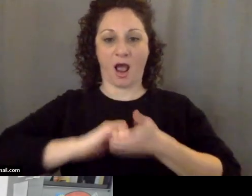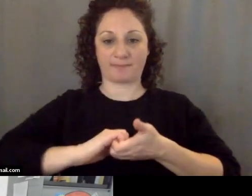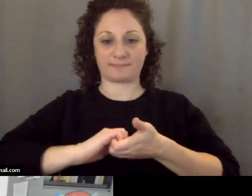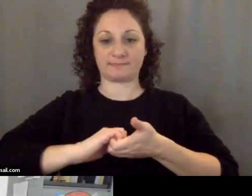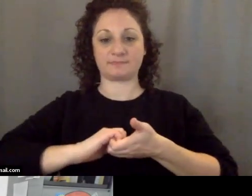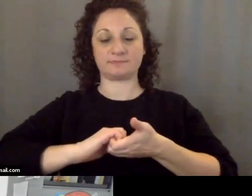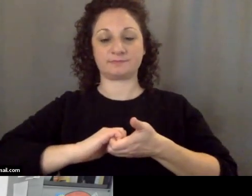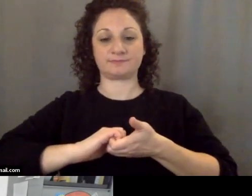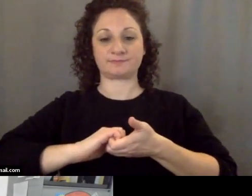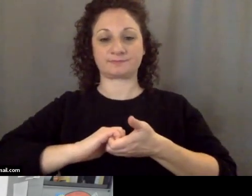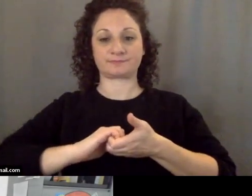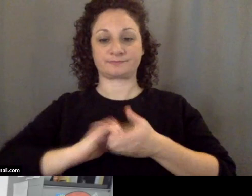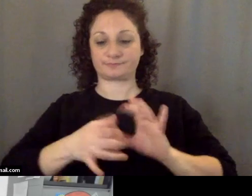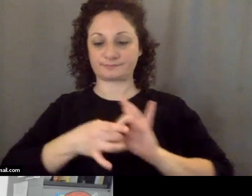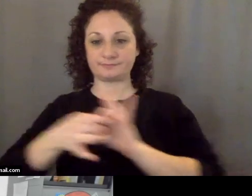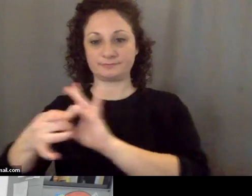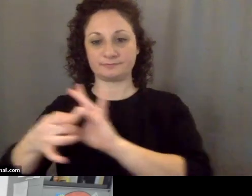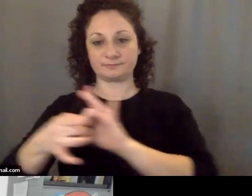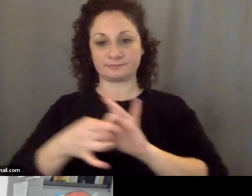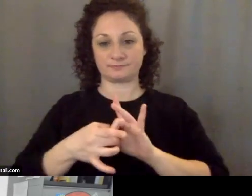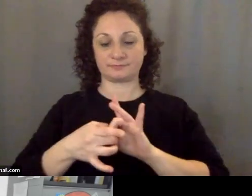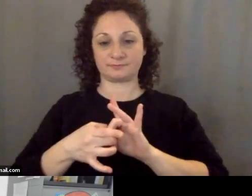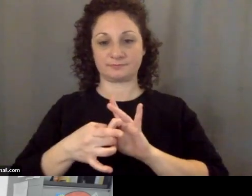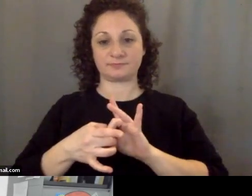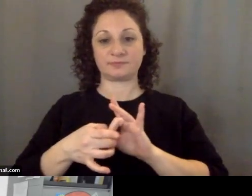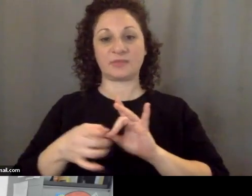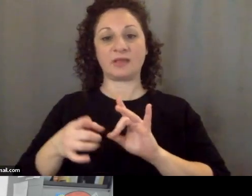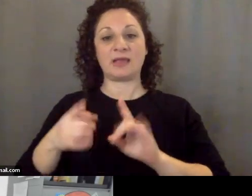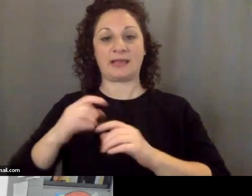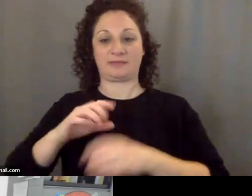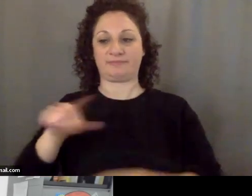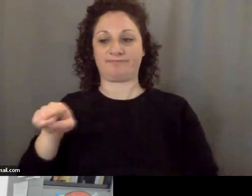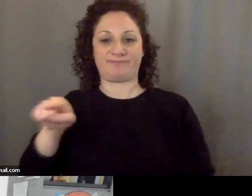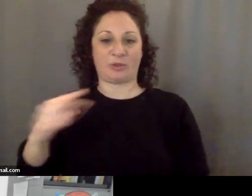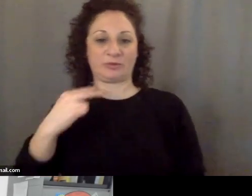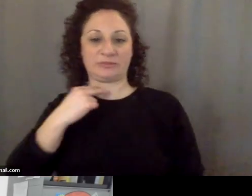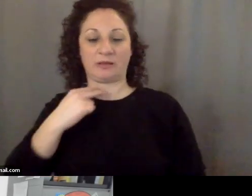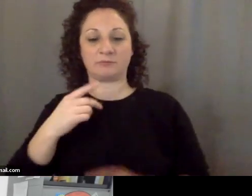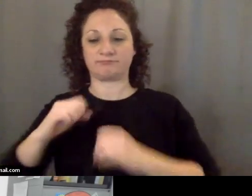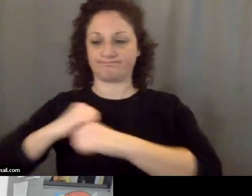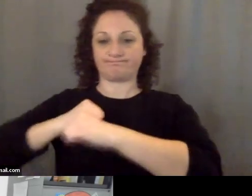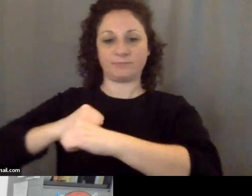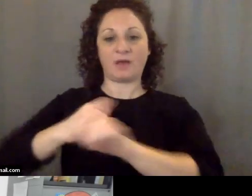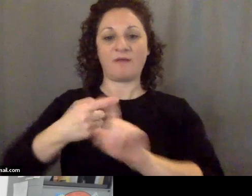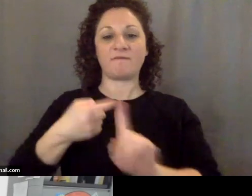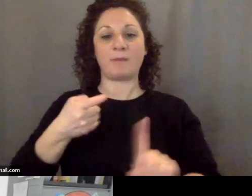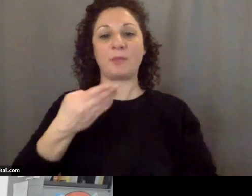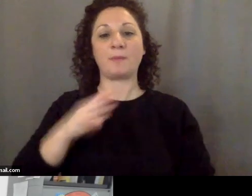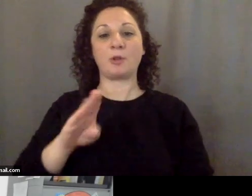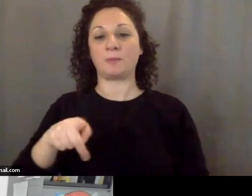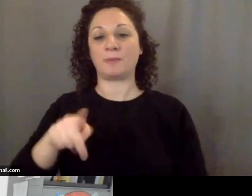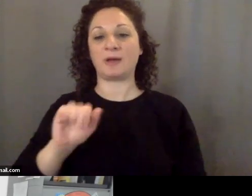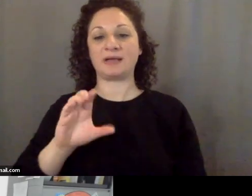hemming China in from the blue Pacific and if we could only take